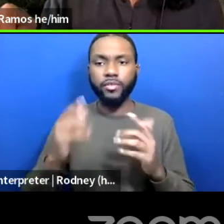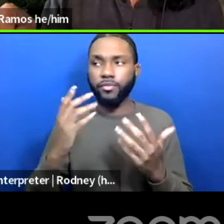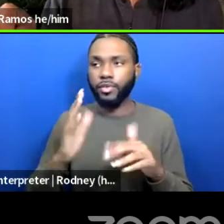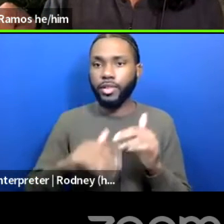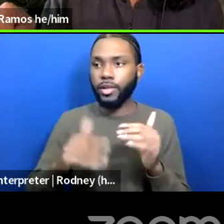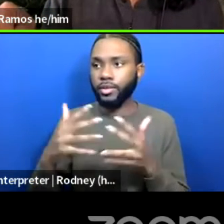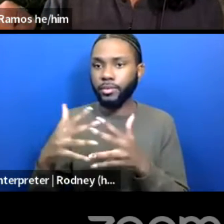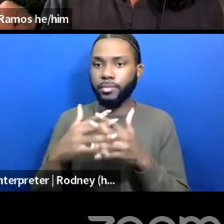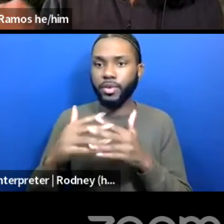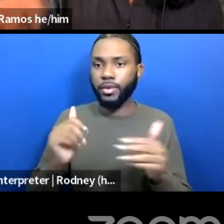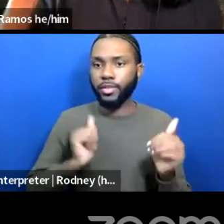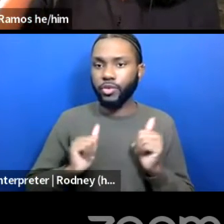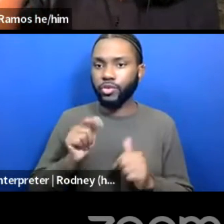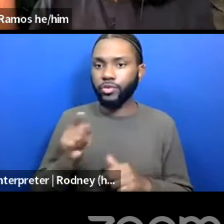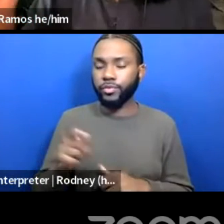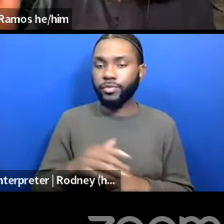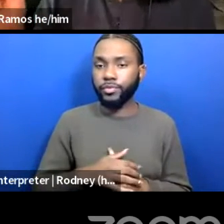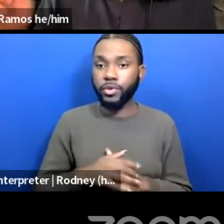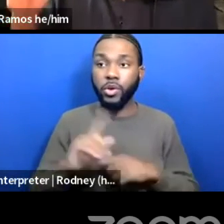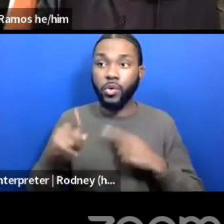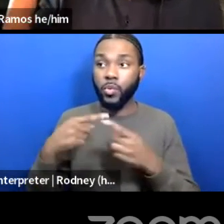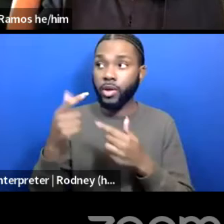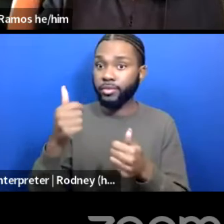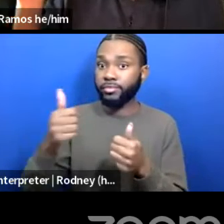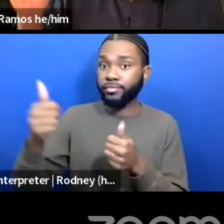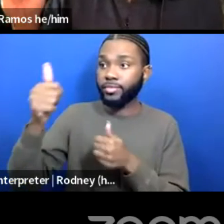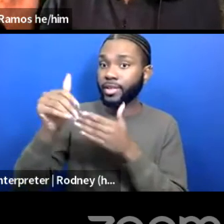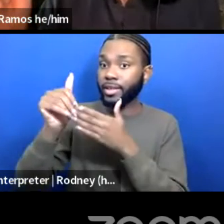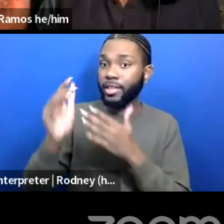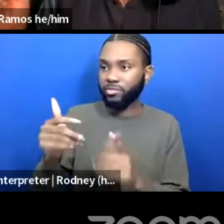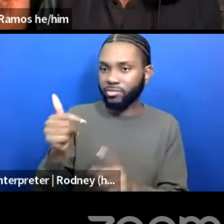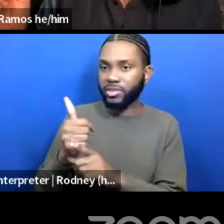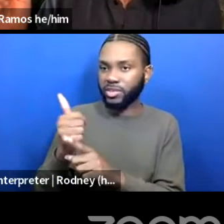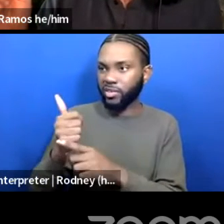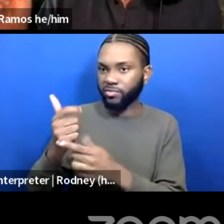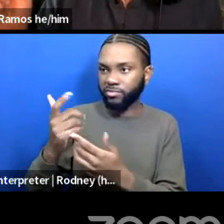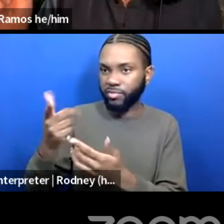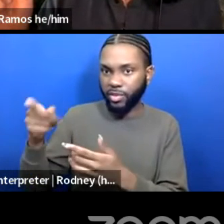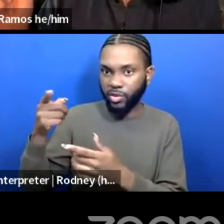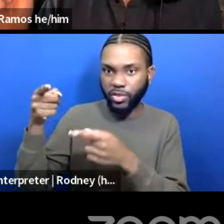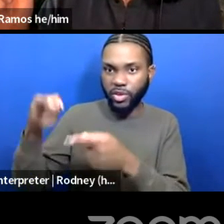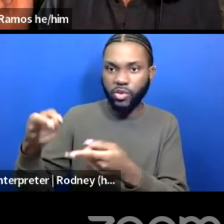theater when our leaders are actually on location, right?